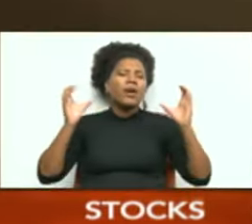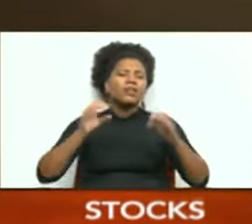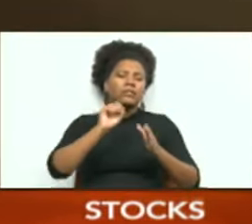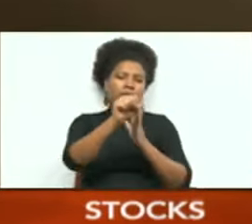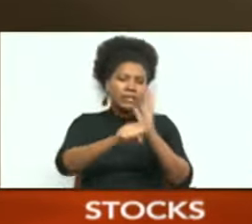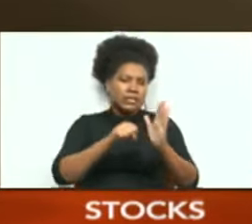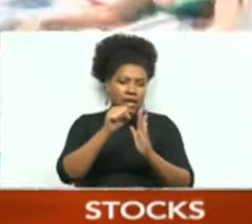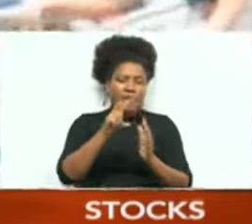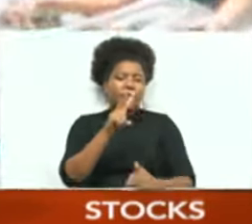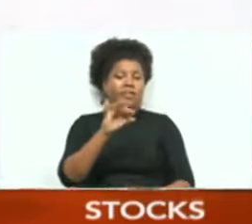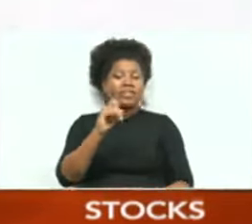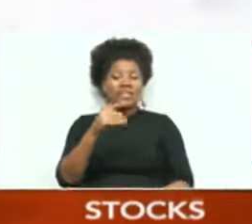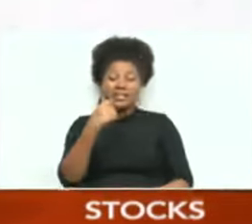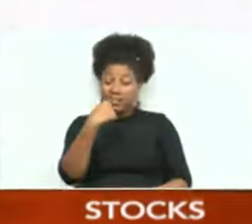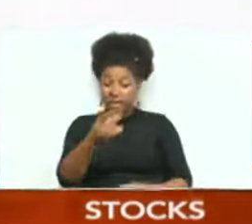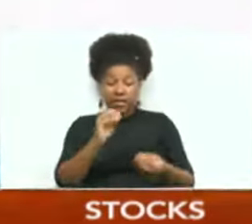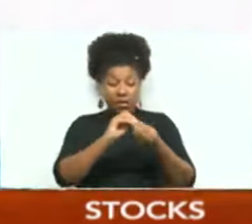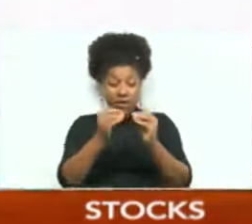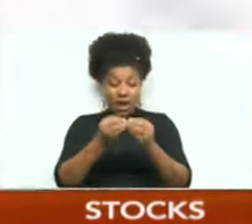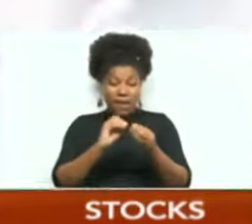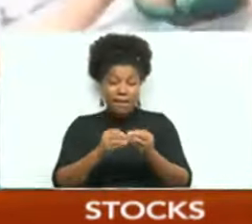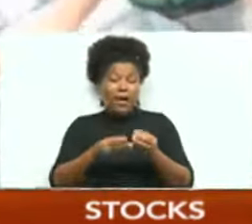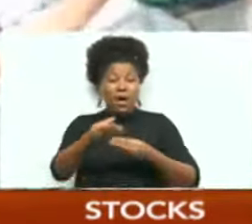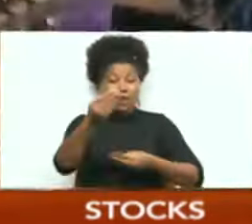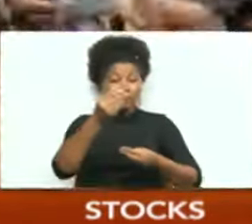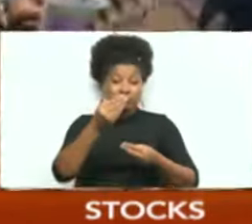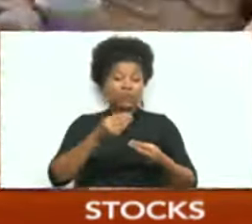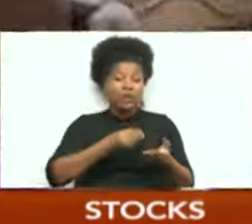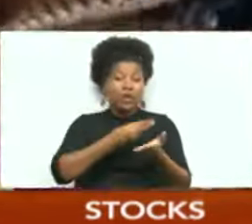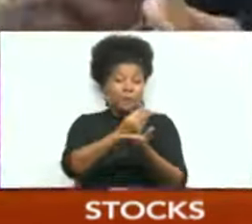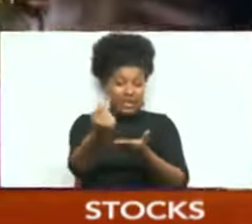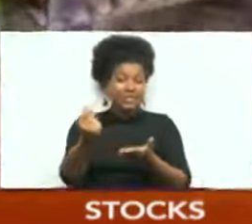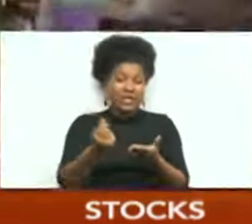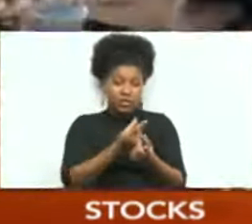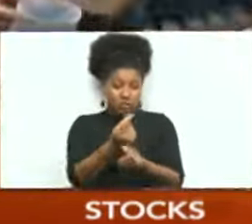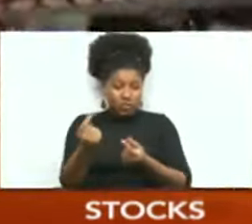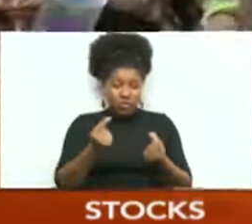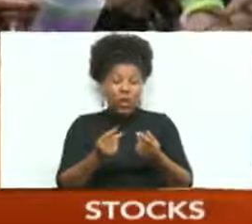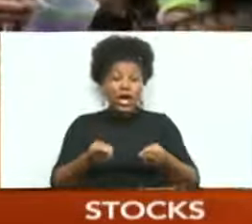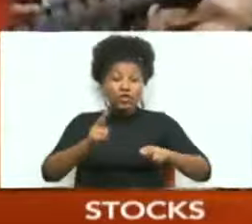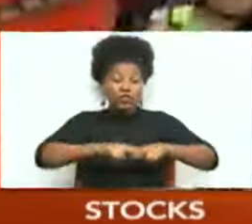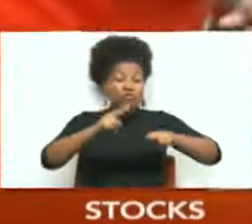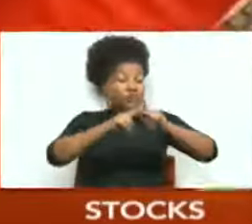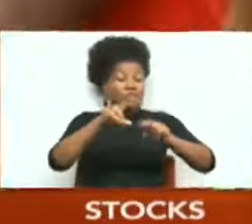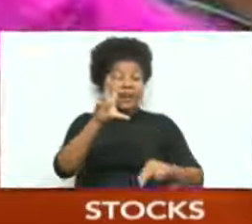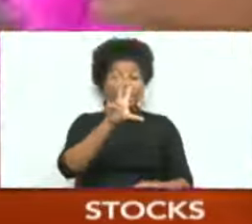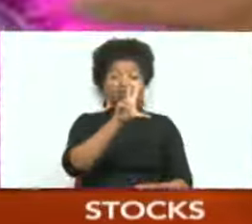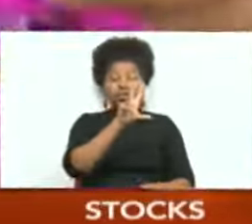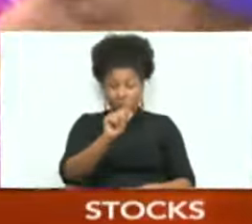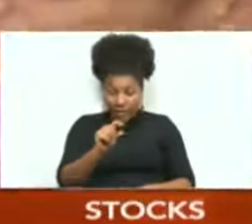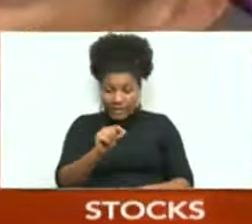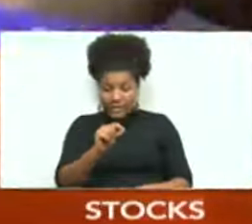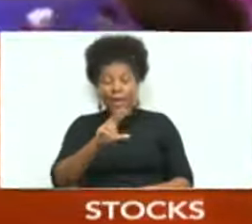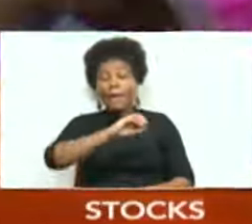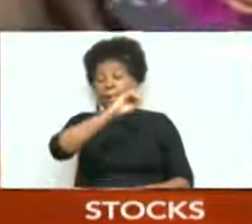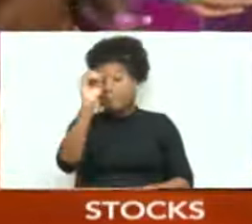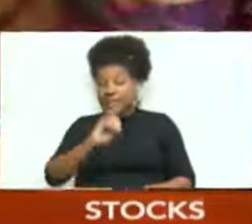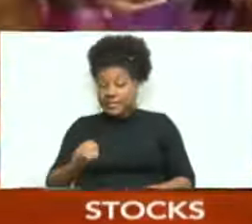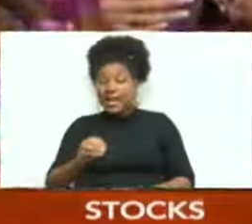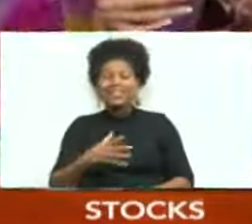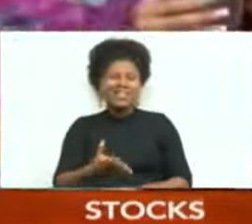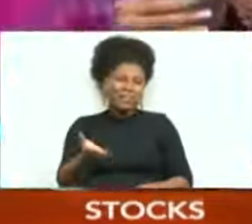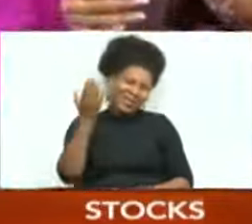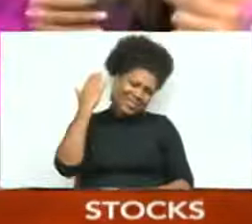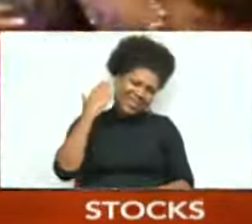states the number of visa transactions during Carnival 2024 increased by almost 20% in comparison to Carnival